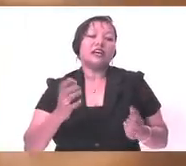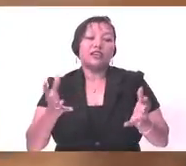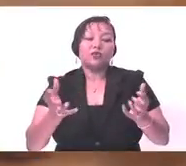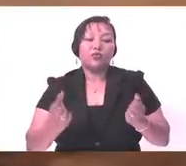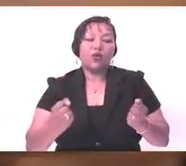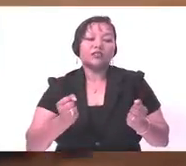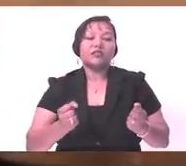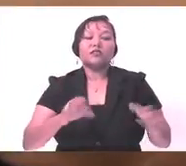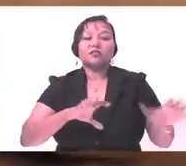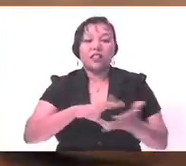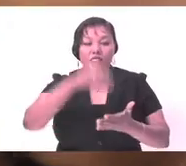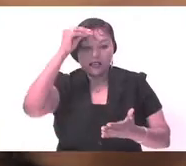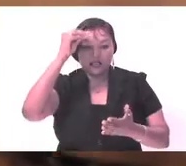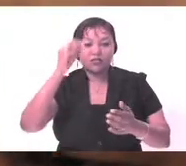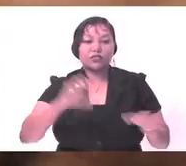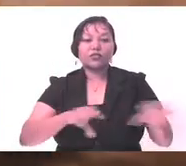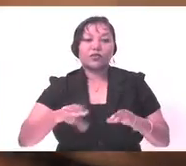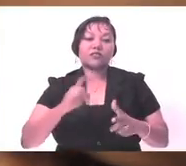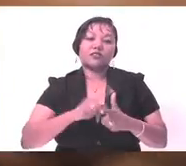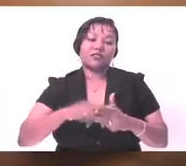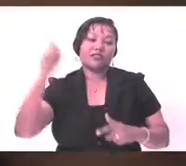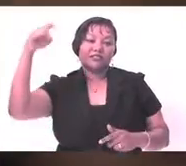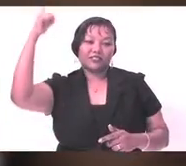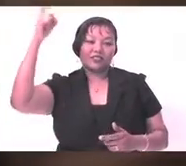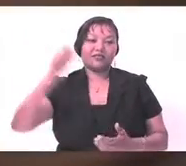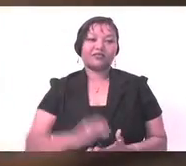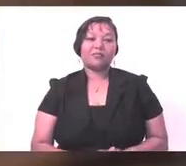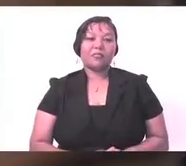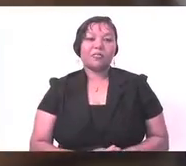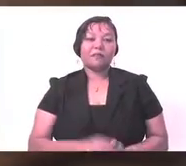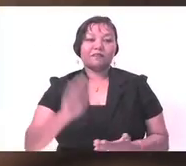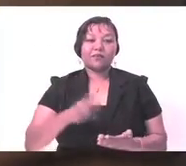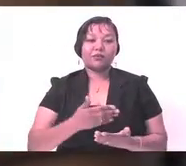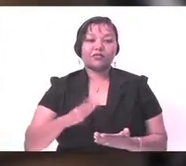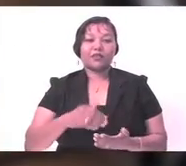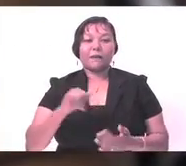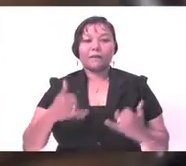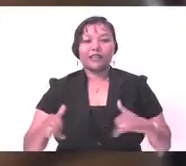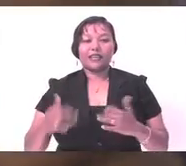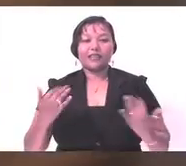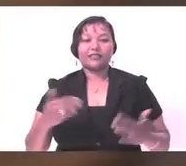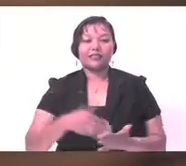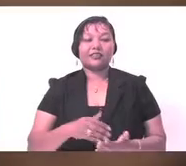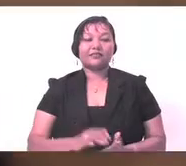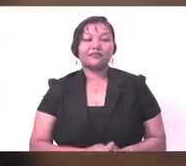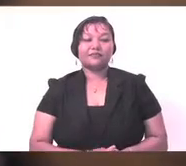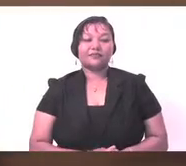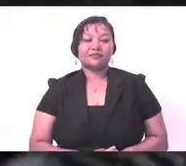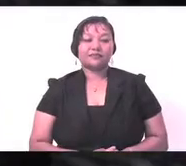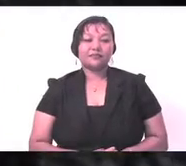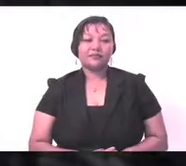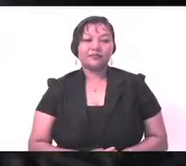need and the desire and the passion to want something, you will do it. We enjoyed it, of course, hope you enjoyed it. And don't forget we're back at it tomorrow on Third Base Ultimate